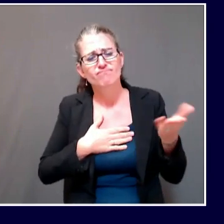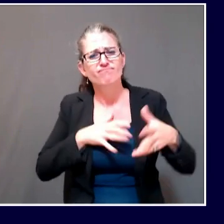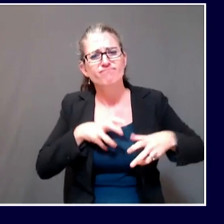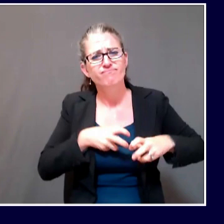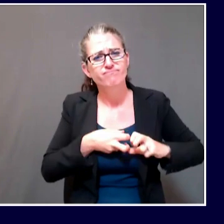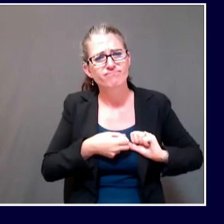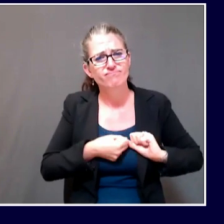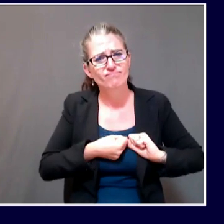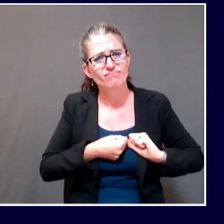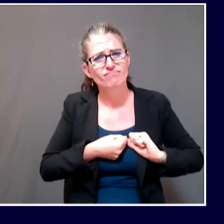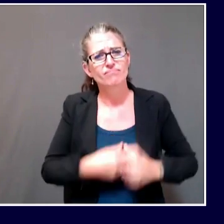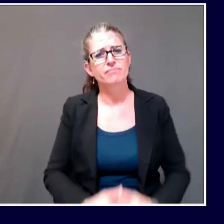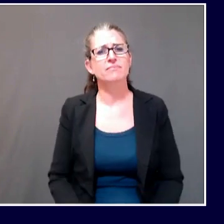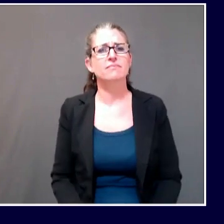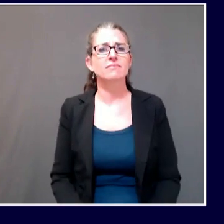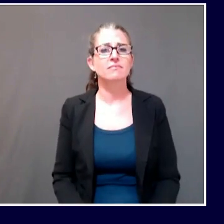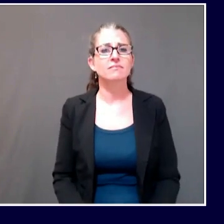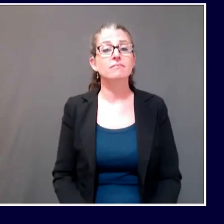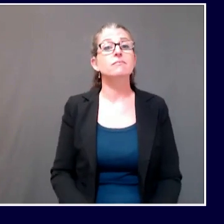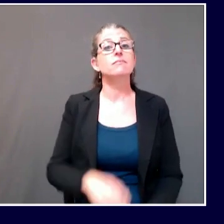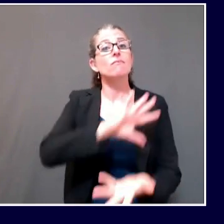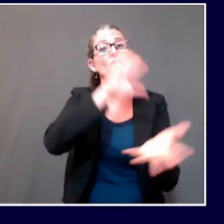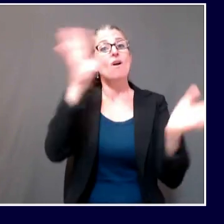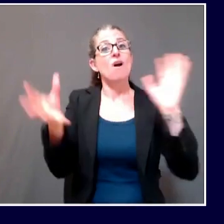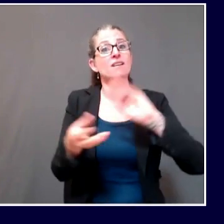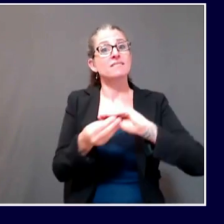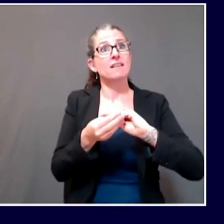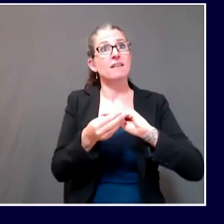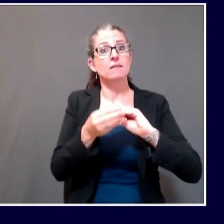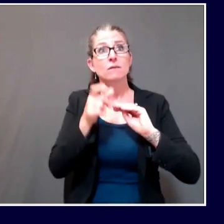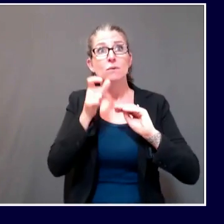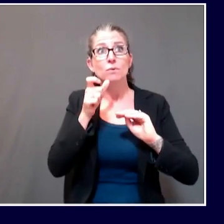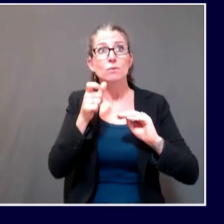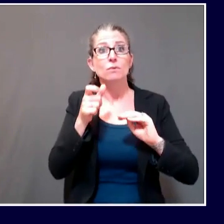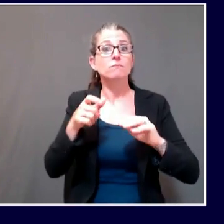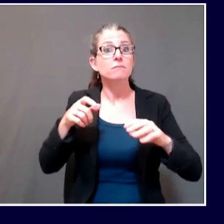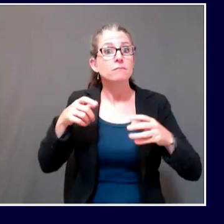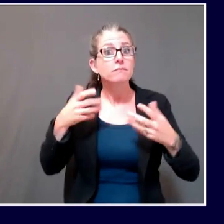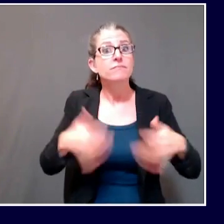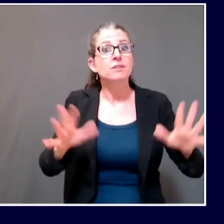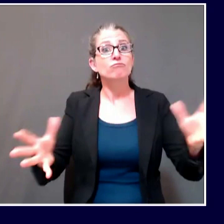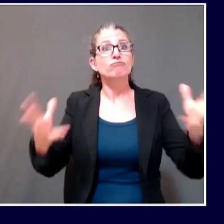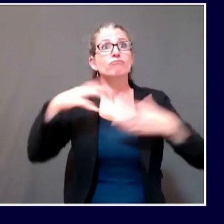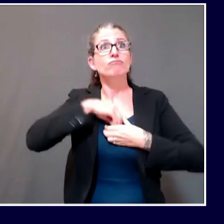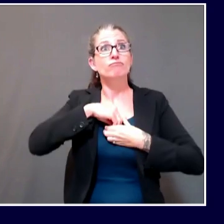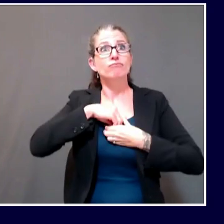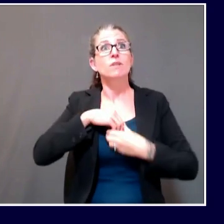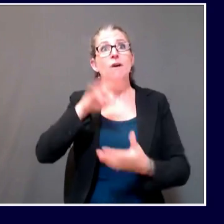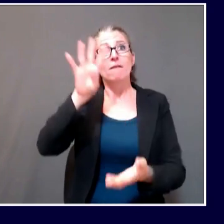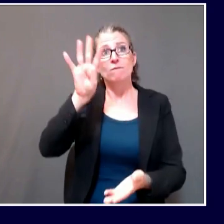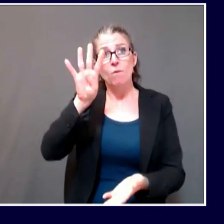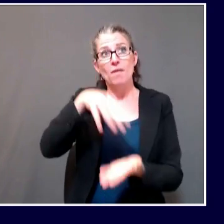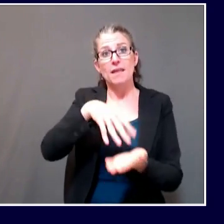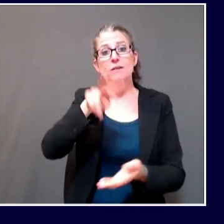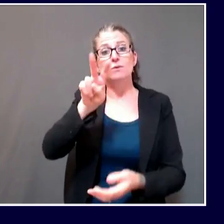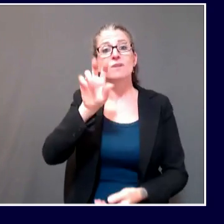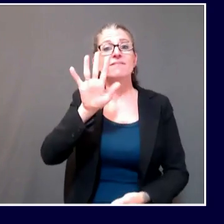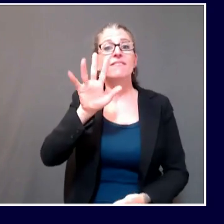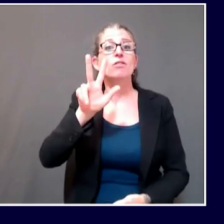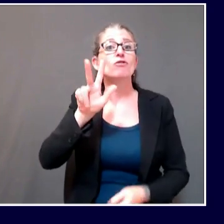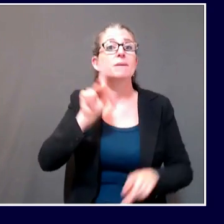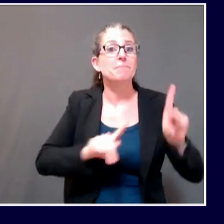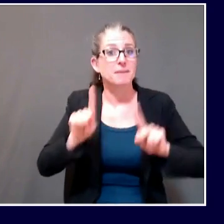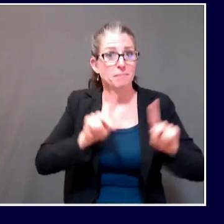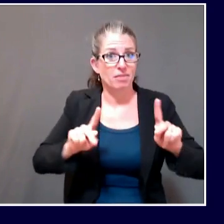Overall, across the state, there are now a total of 4,253 cases of COVID-19,